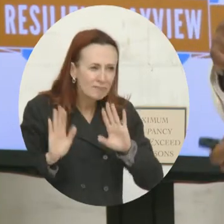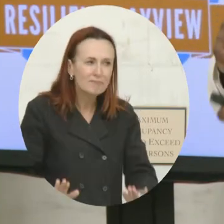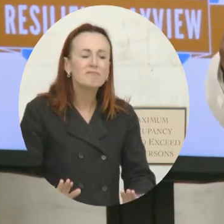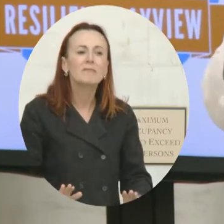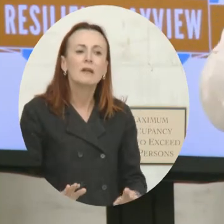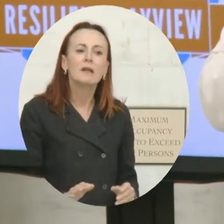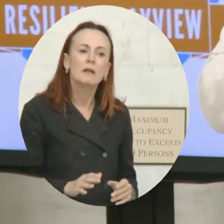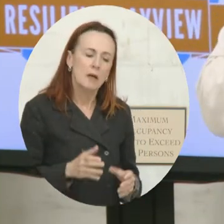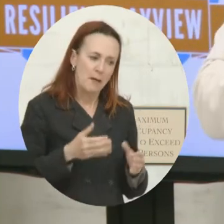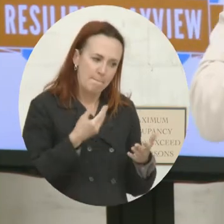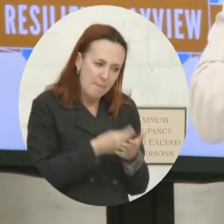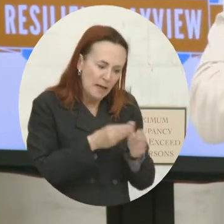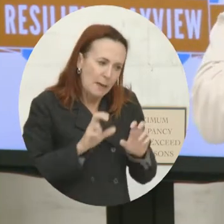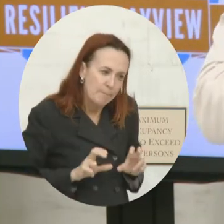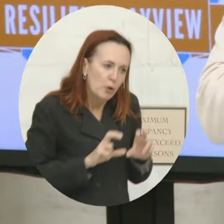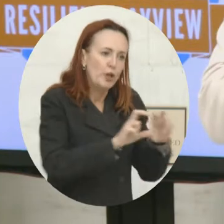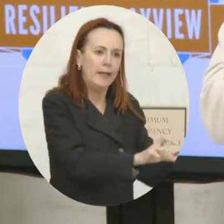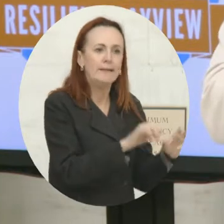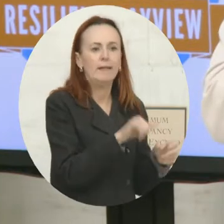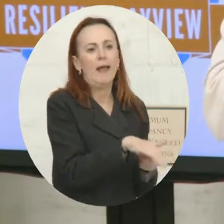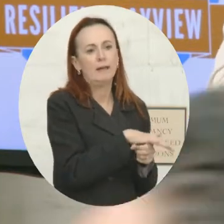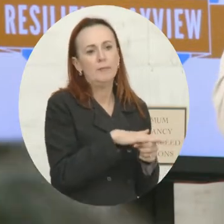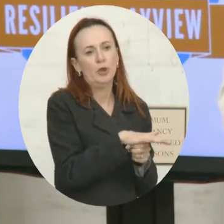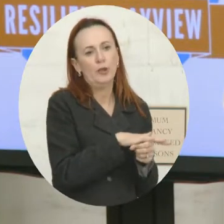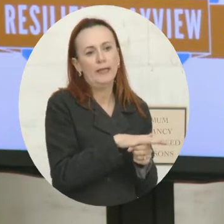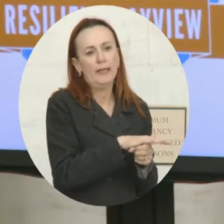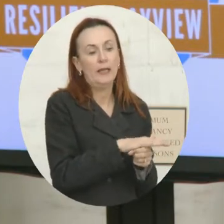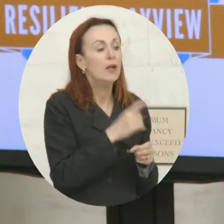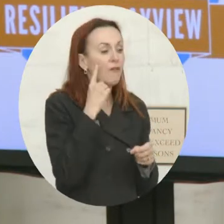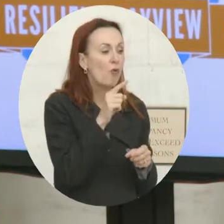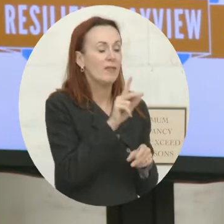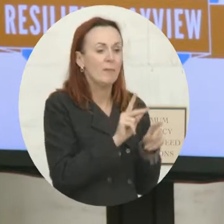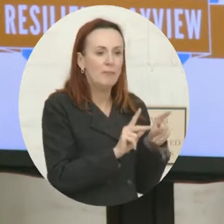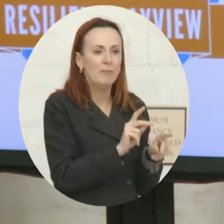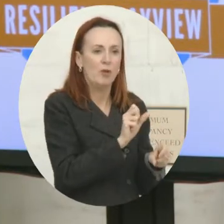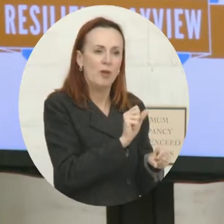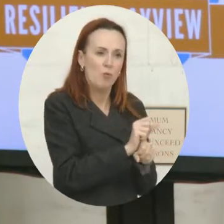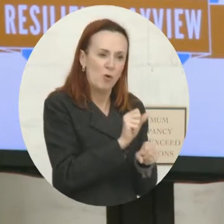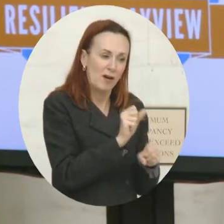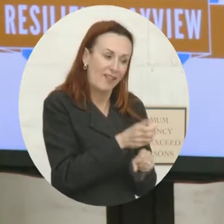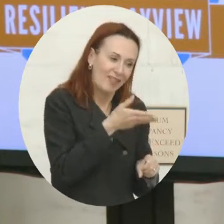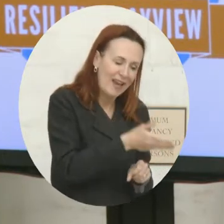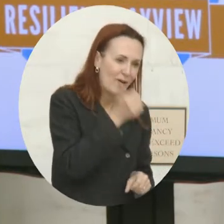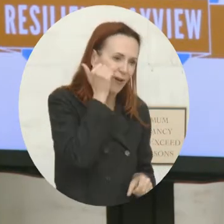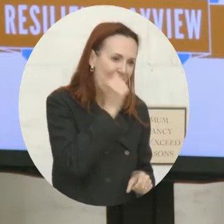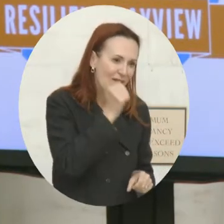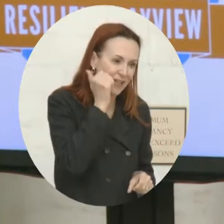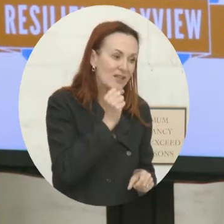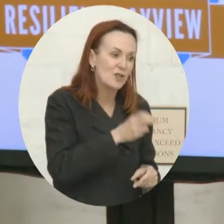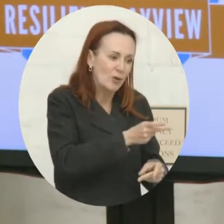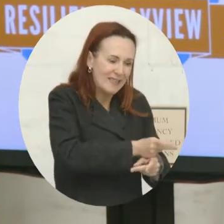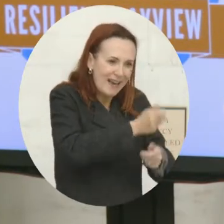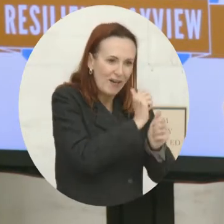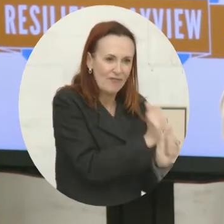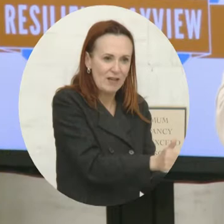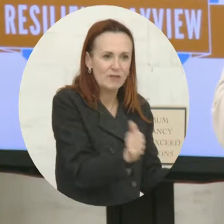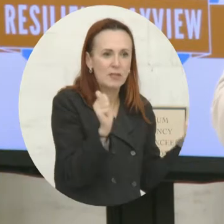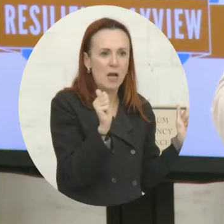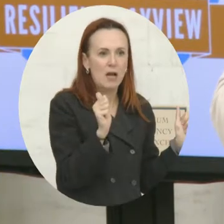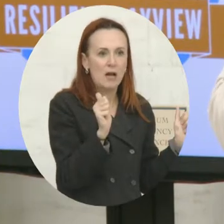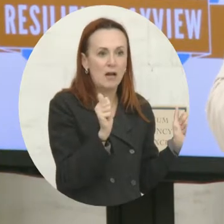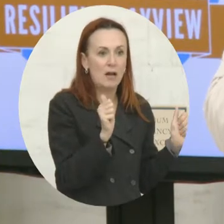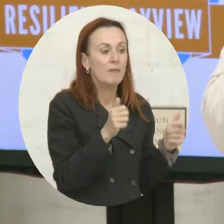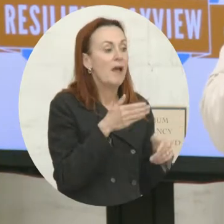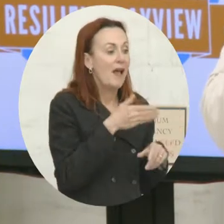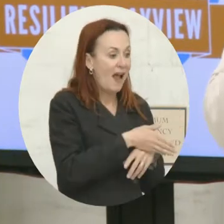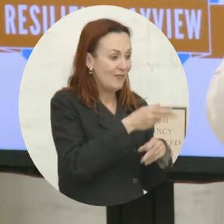communities, the people that are working in them communities every day, so that they can take care of themselves. Once they take care of themselves, then we'll take care